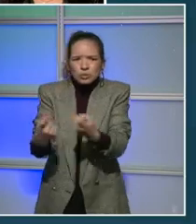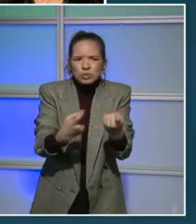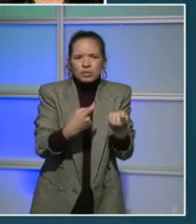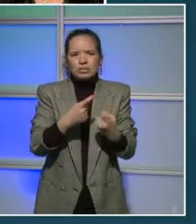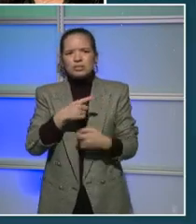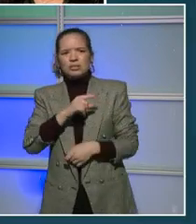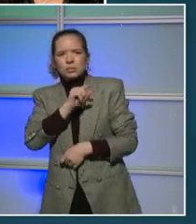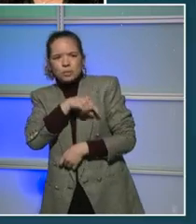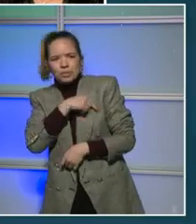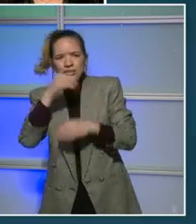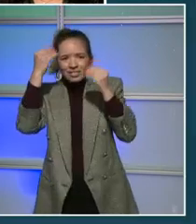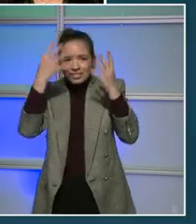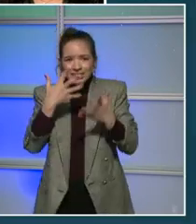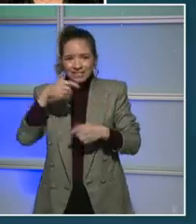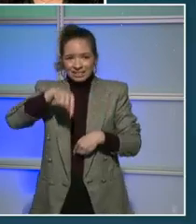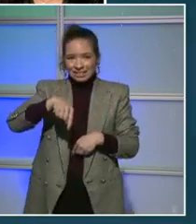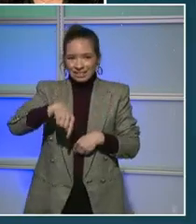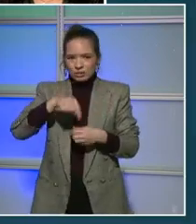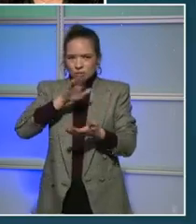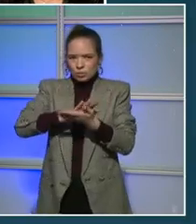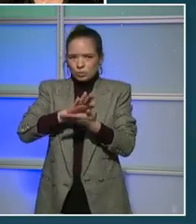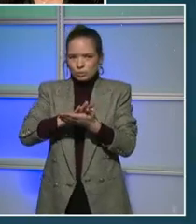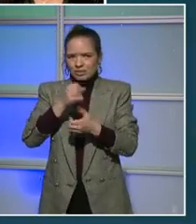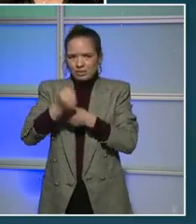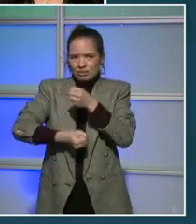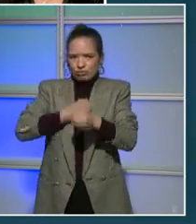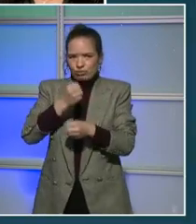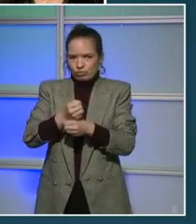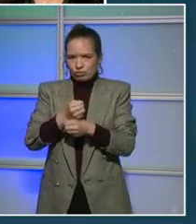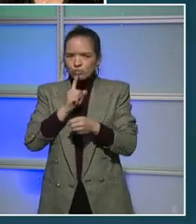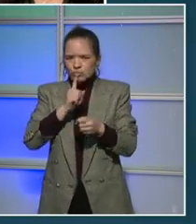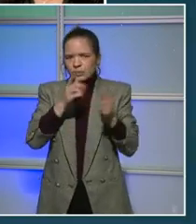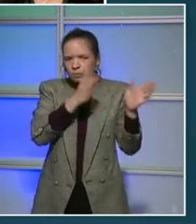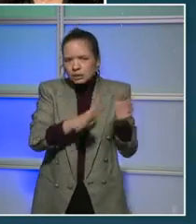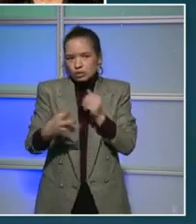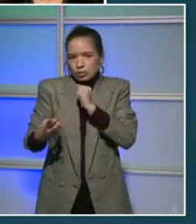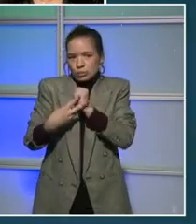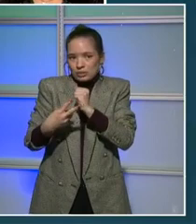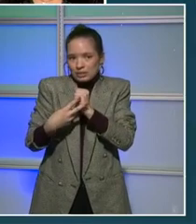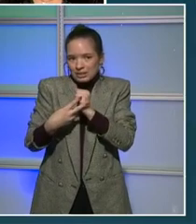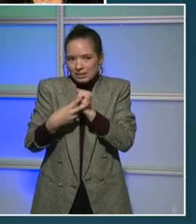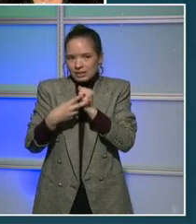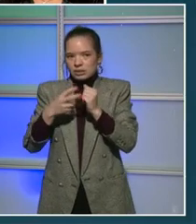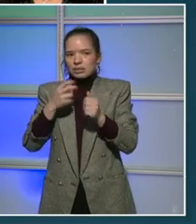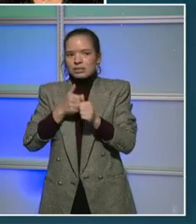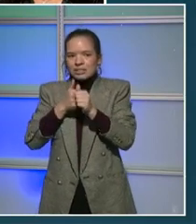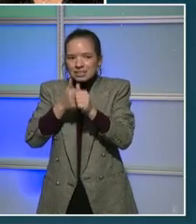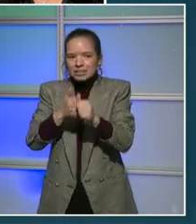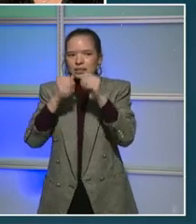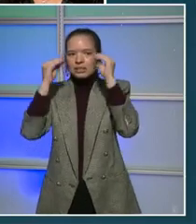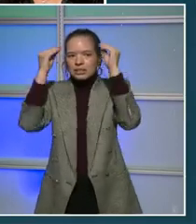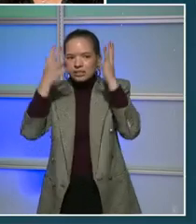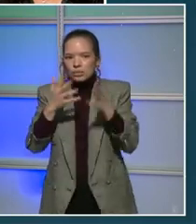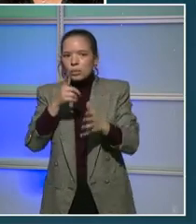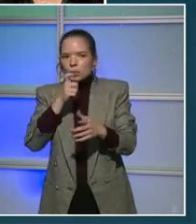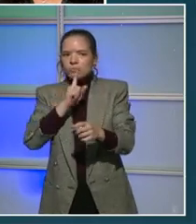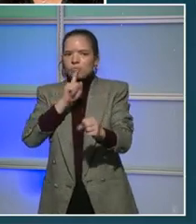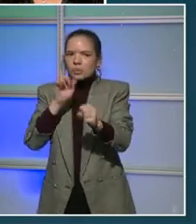What are your plans to retain dedicated educators who are committed for the long haul